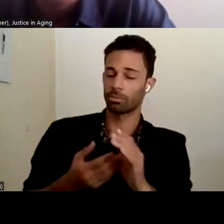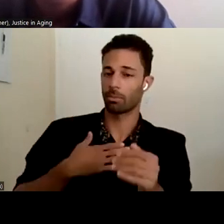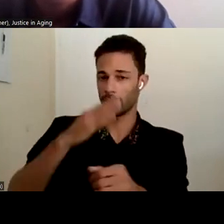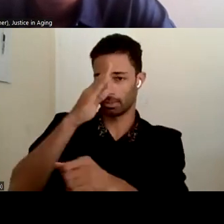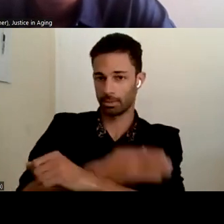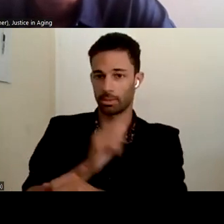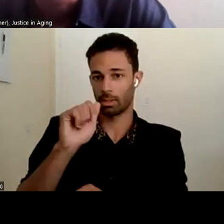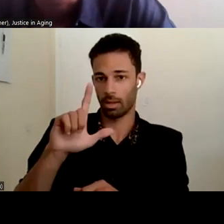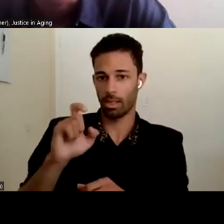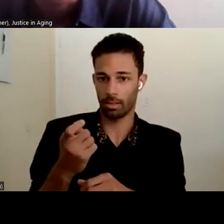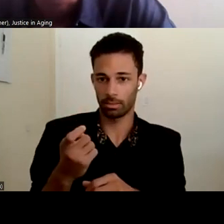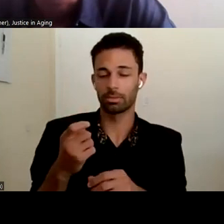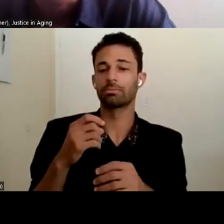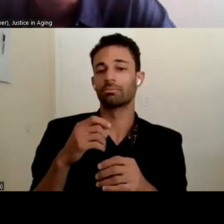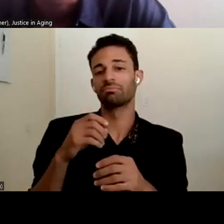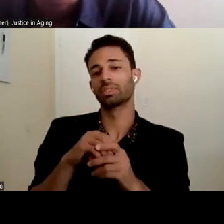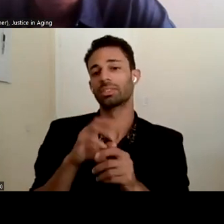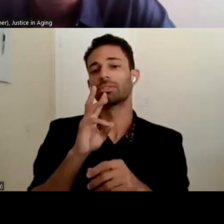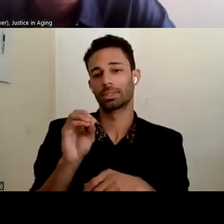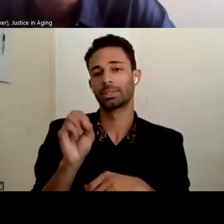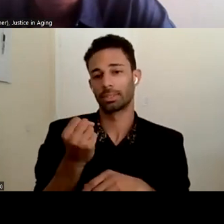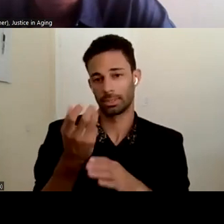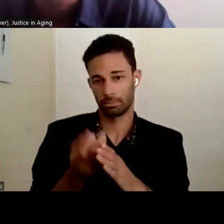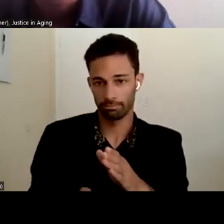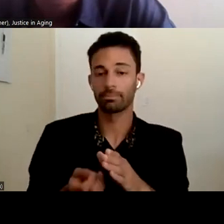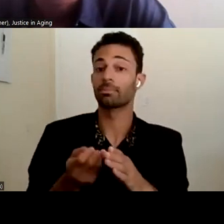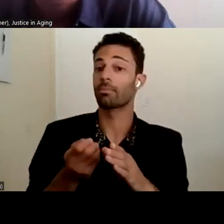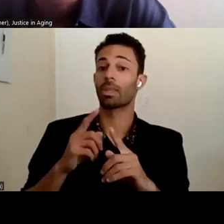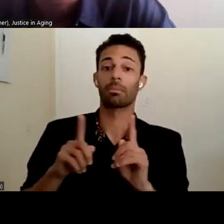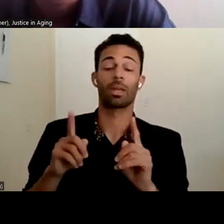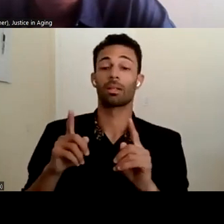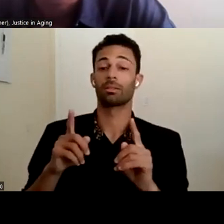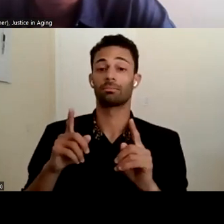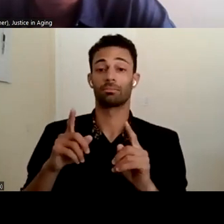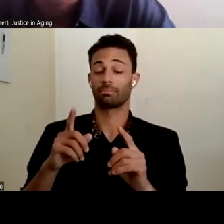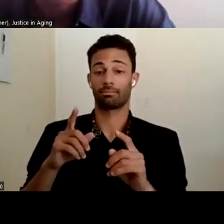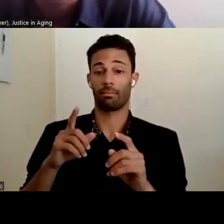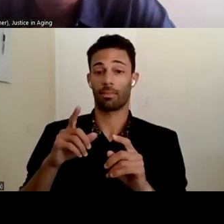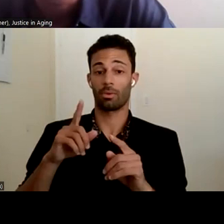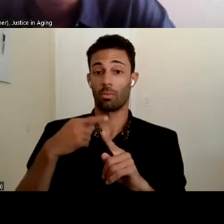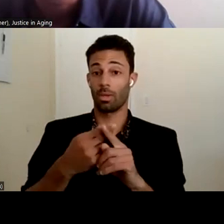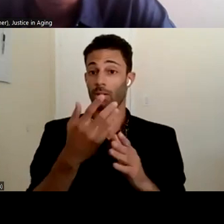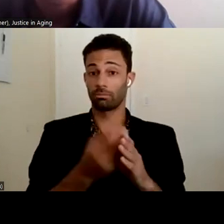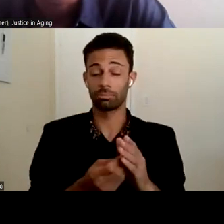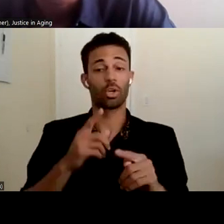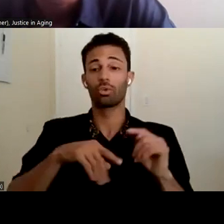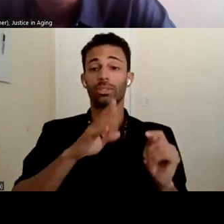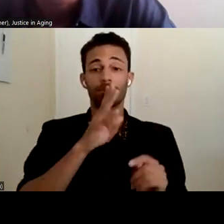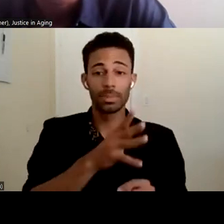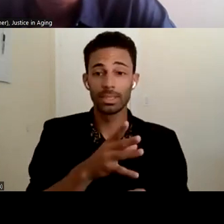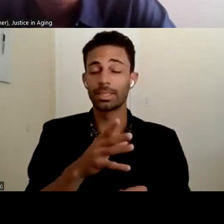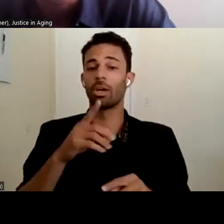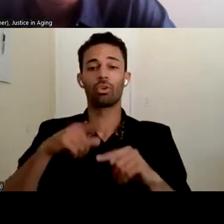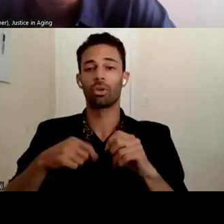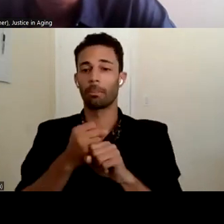uh, she was in her sixties when she passed away, but she could no longer speak and no longer trusted her own decision-making. So she asked